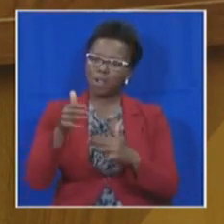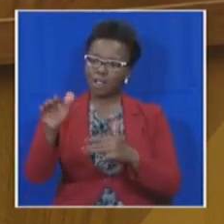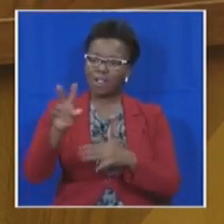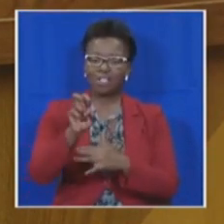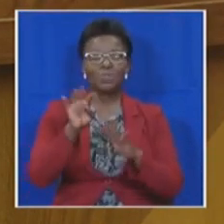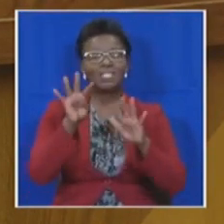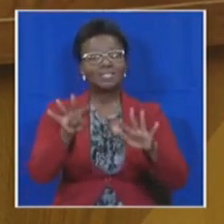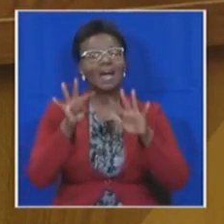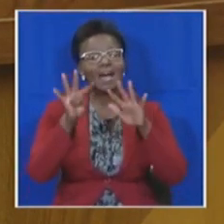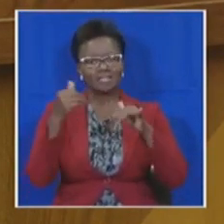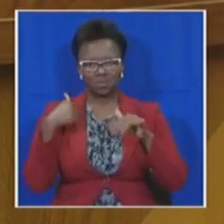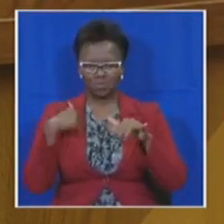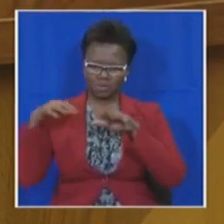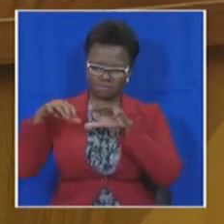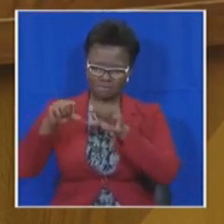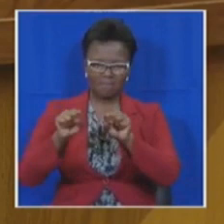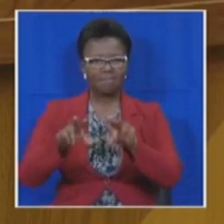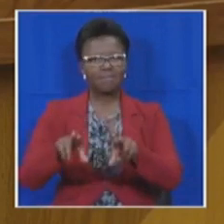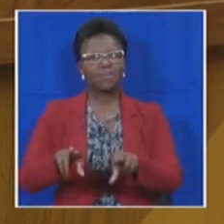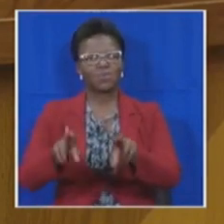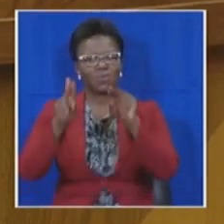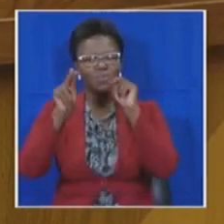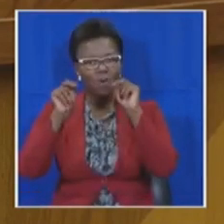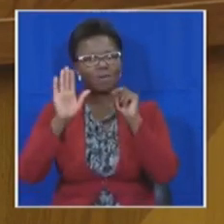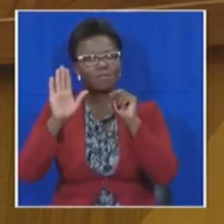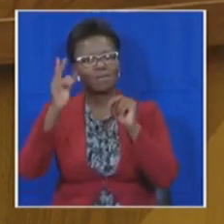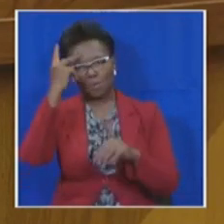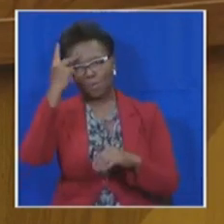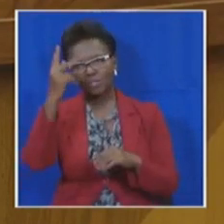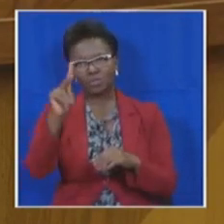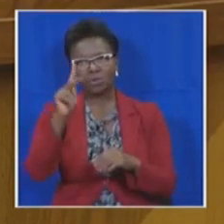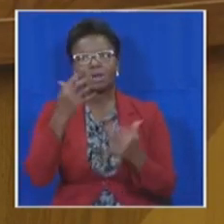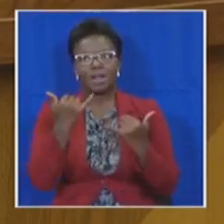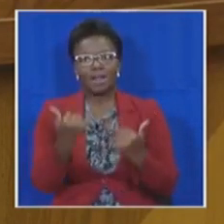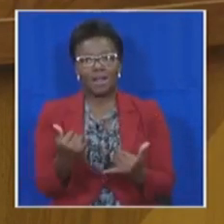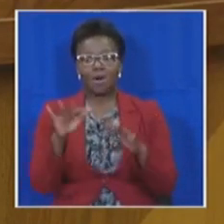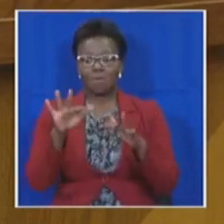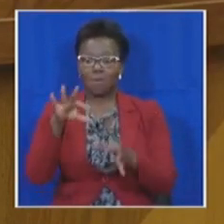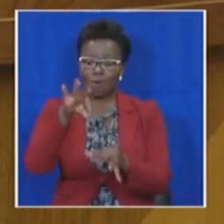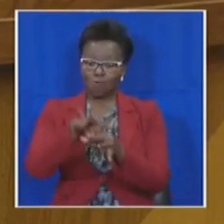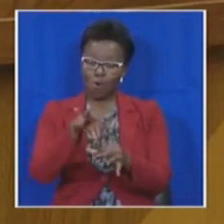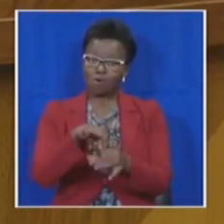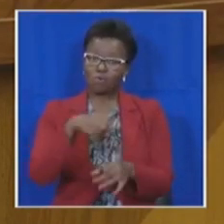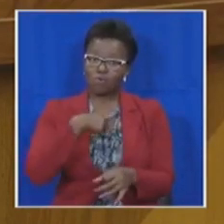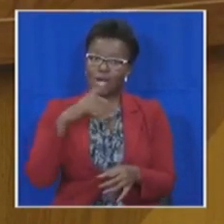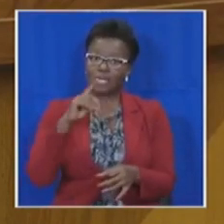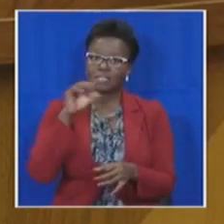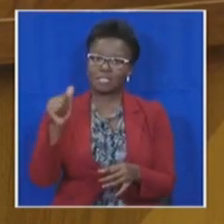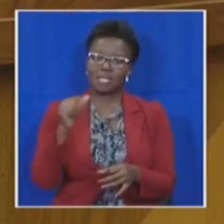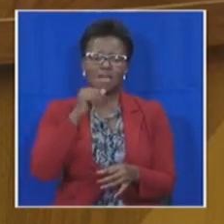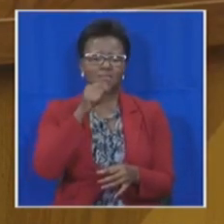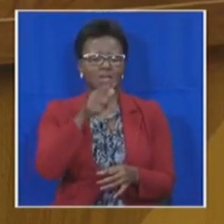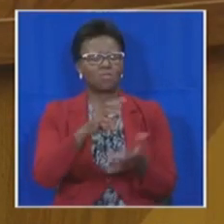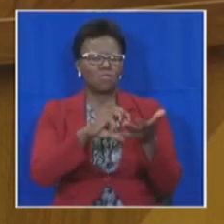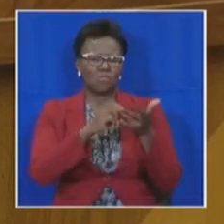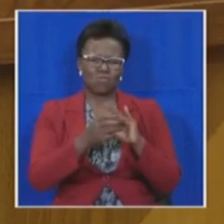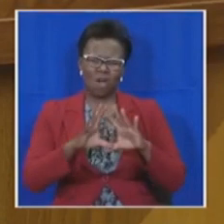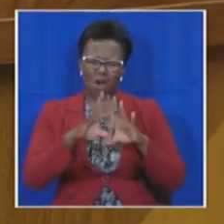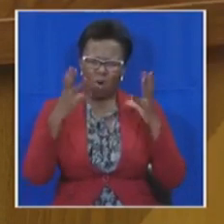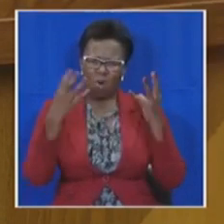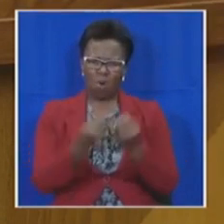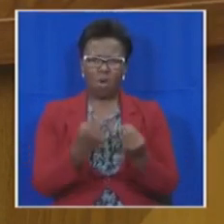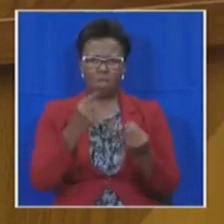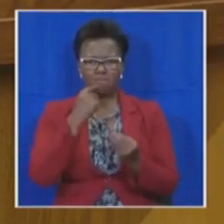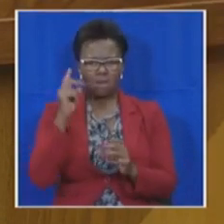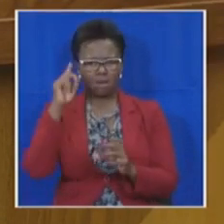2019. Because this is the time that the voters have chosen. And no matter how many times you try to use the power of